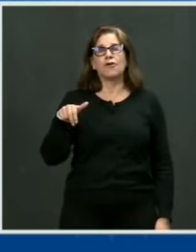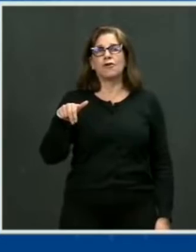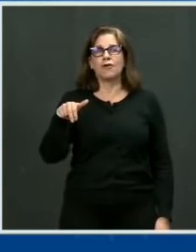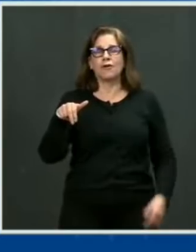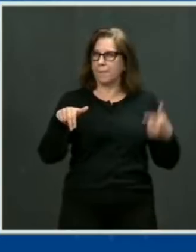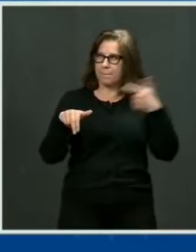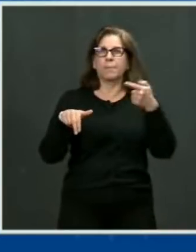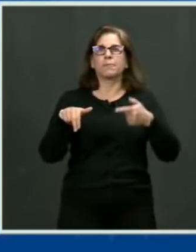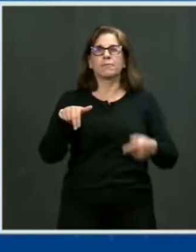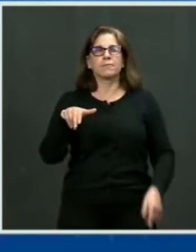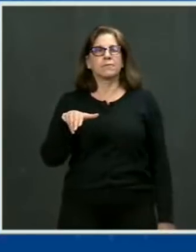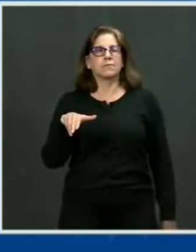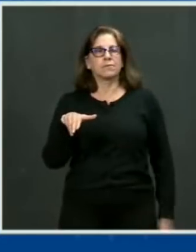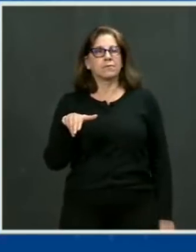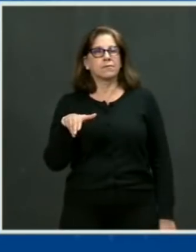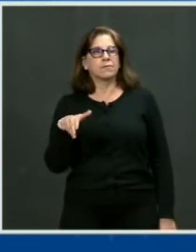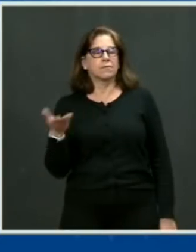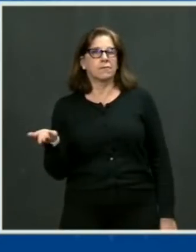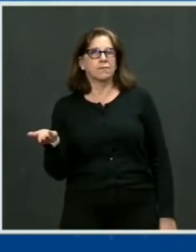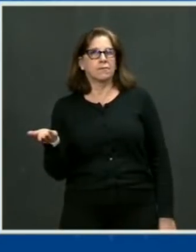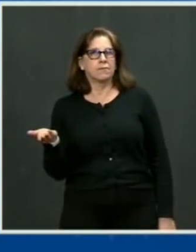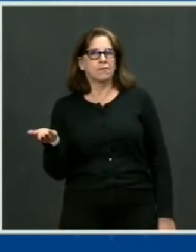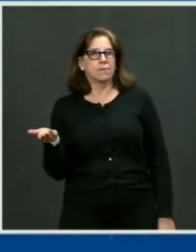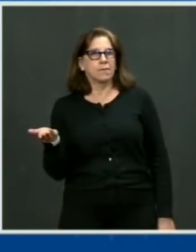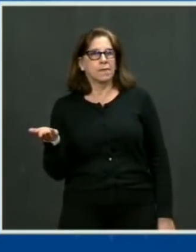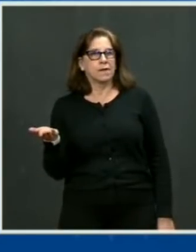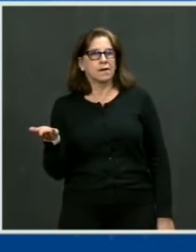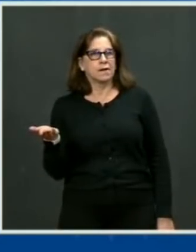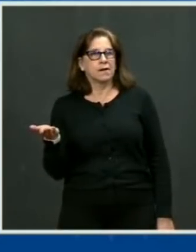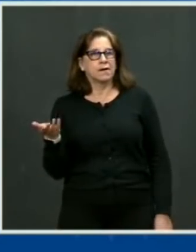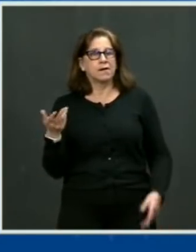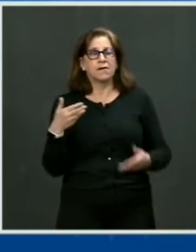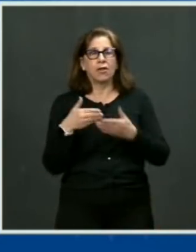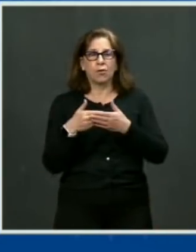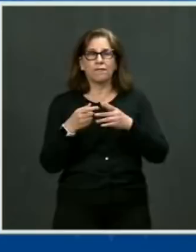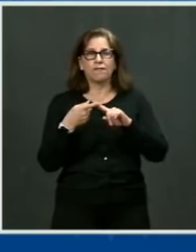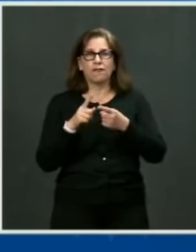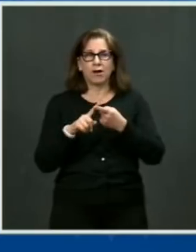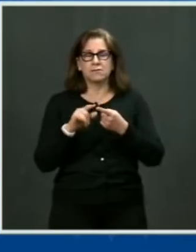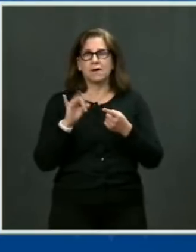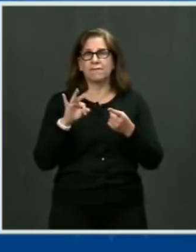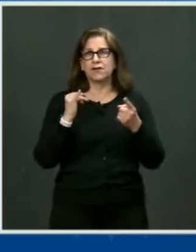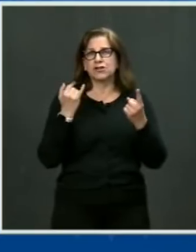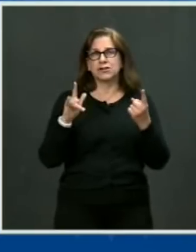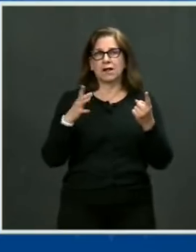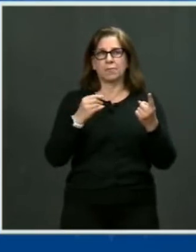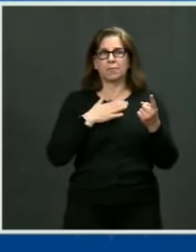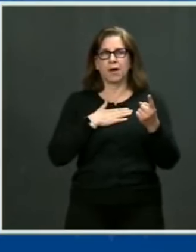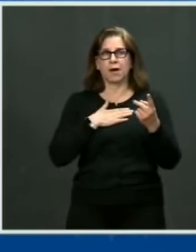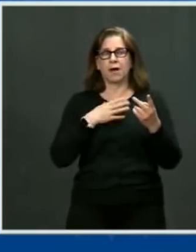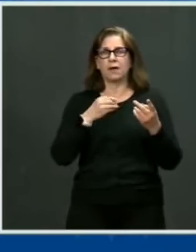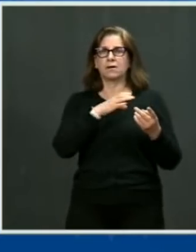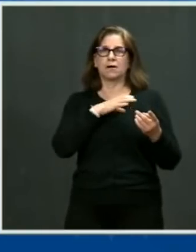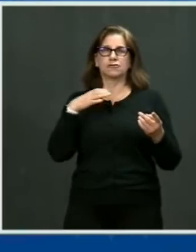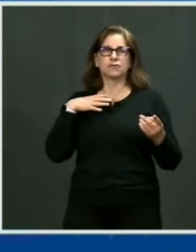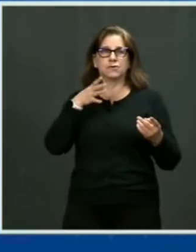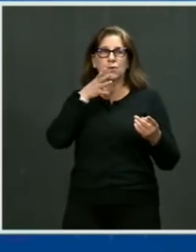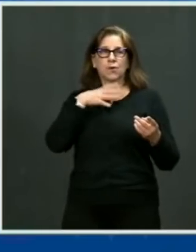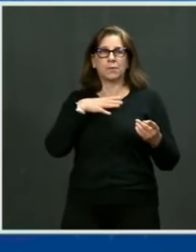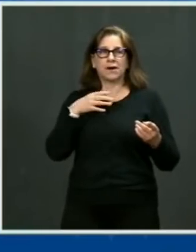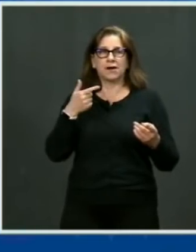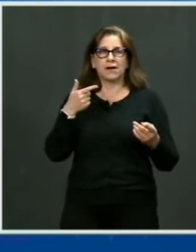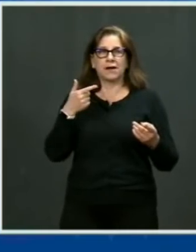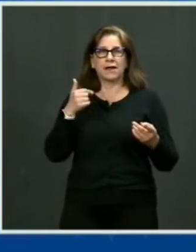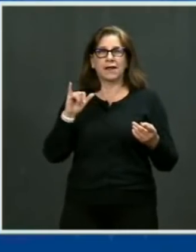And, of course, I see a close friend of Jill's and mine, Congresswoman Gabby Gifford, who is here, who